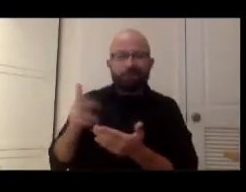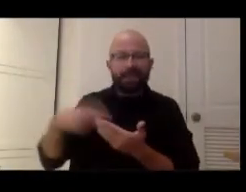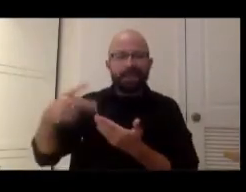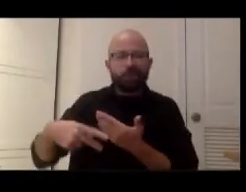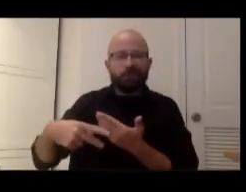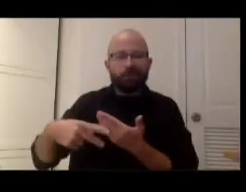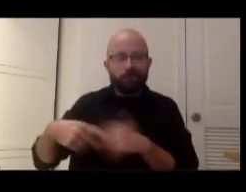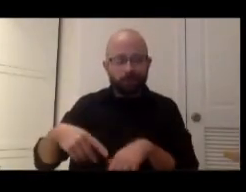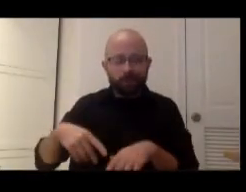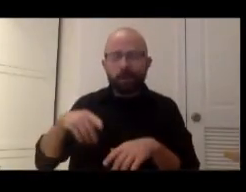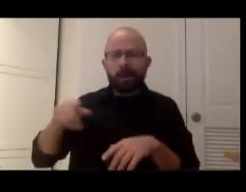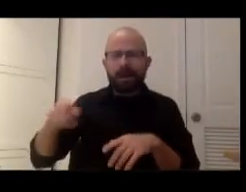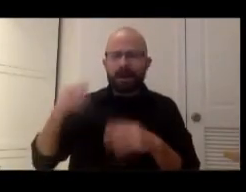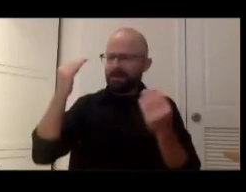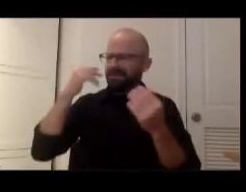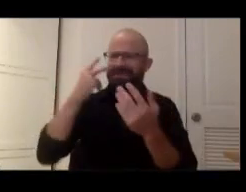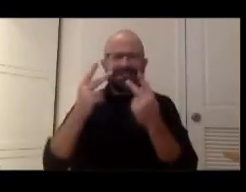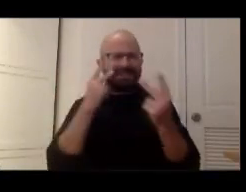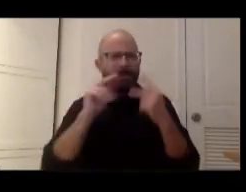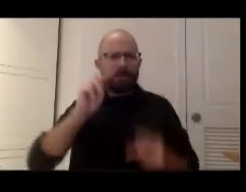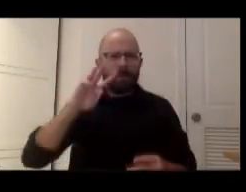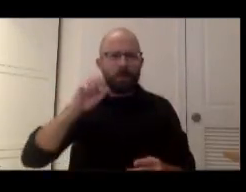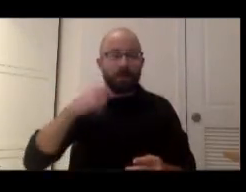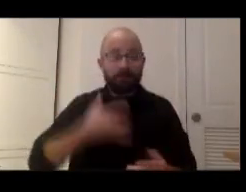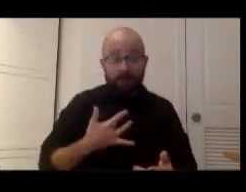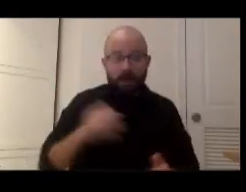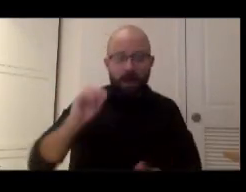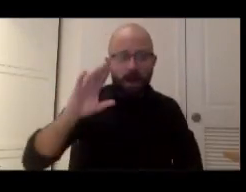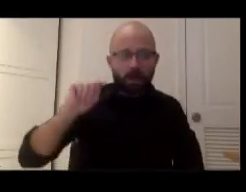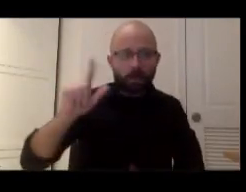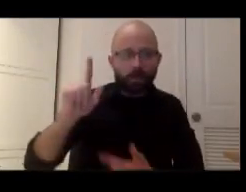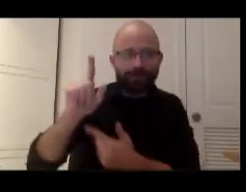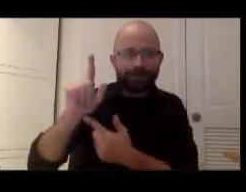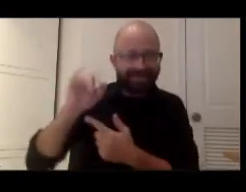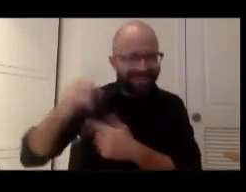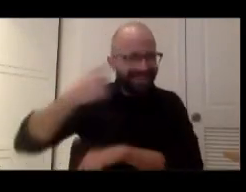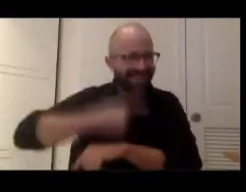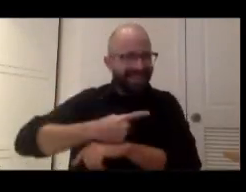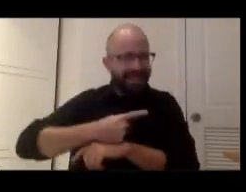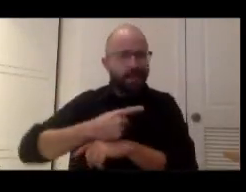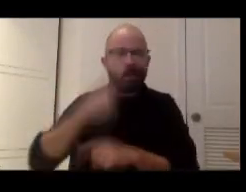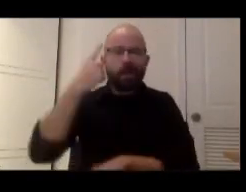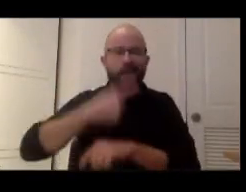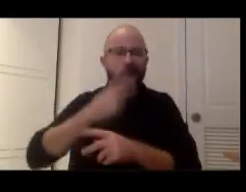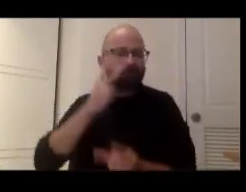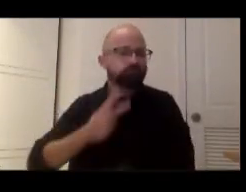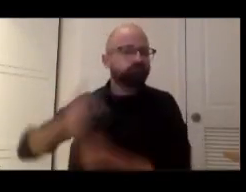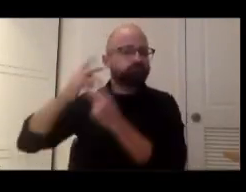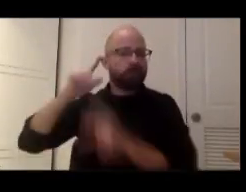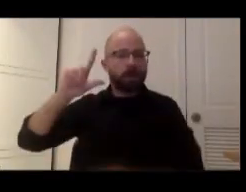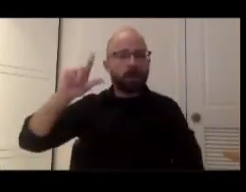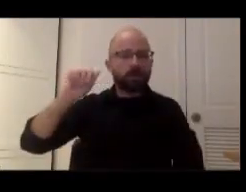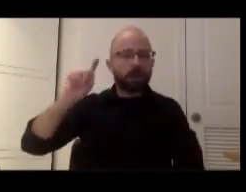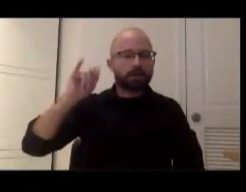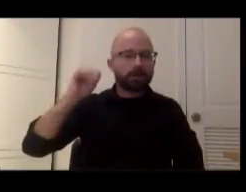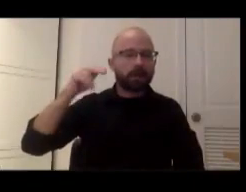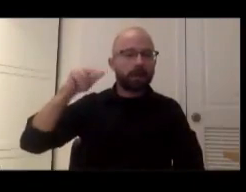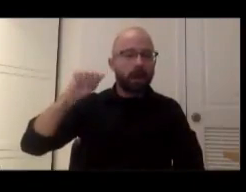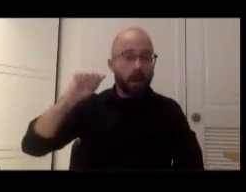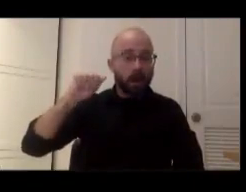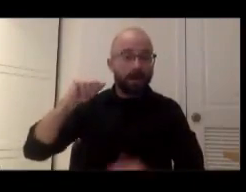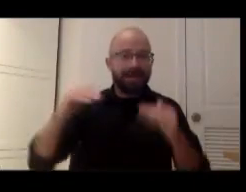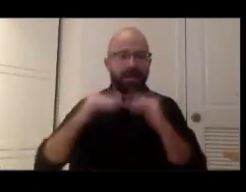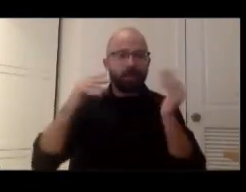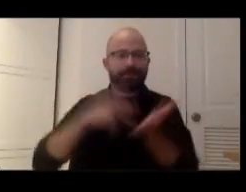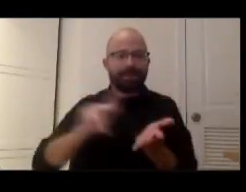news and just, you know, I think it was October 21st was a day that commemorates Latina equal pay day, right? It